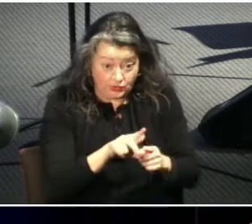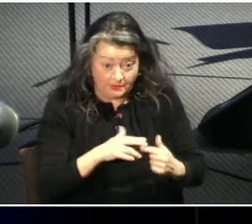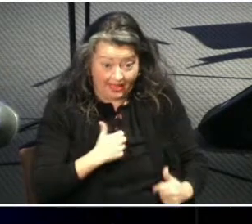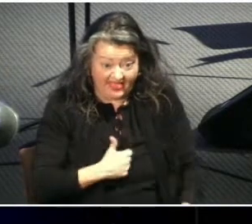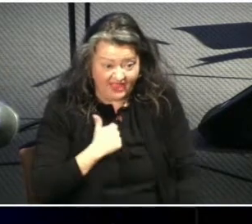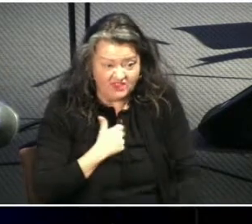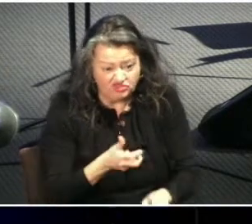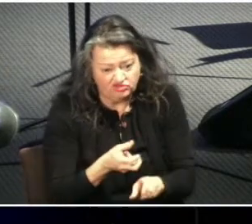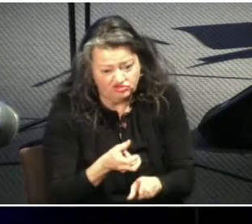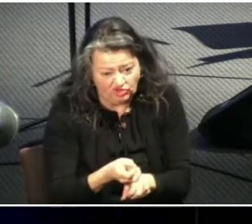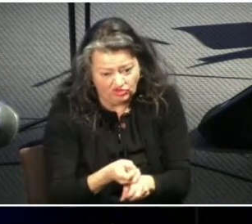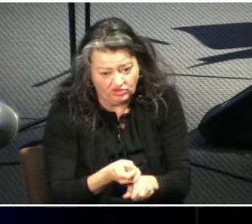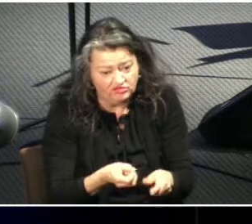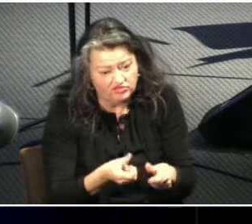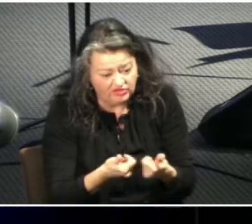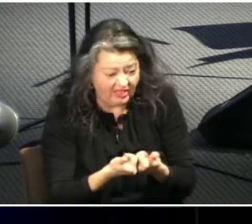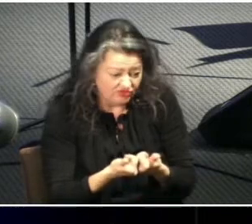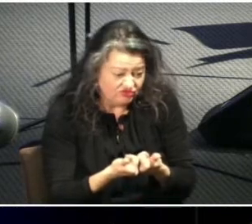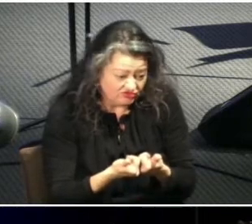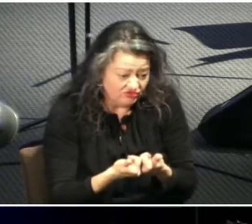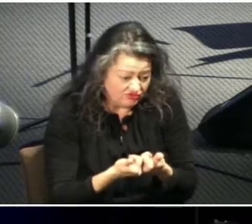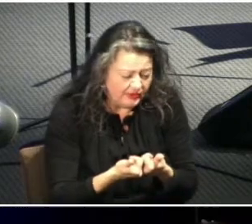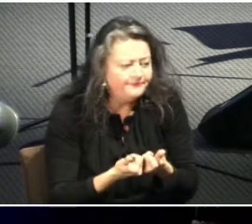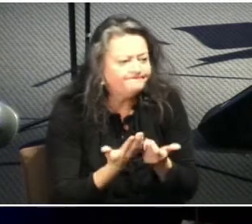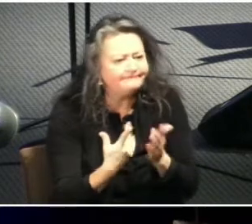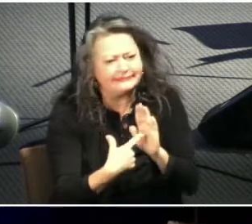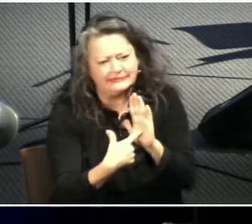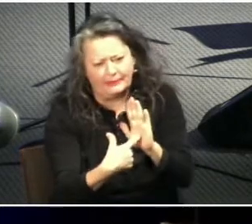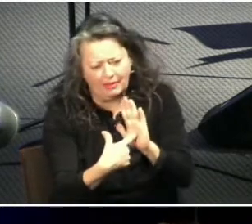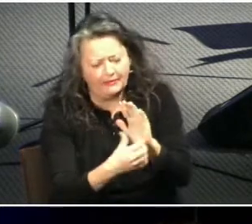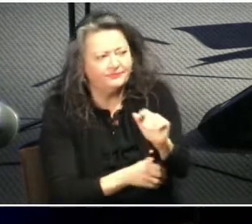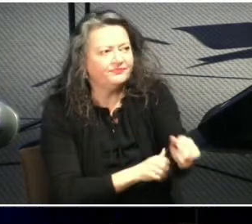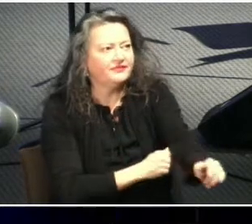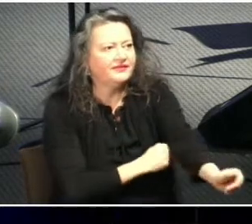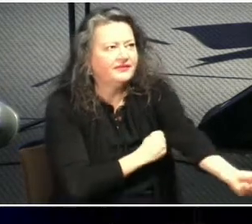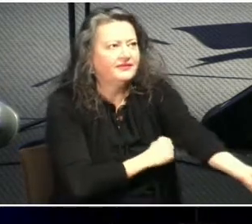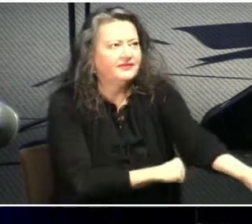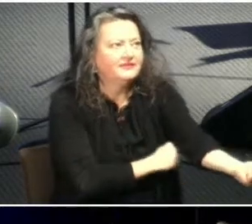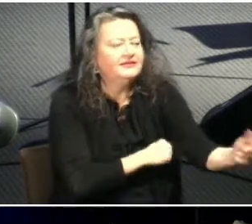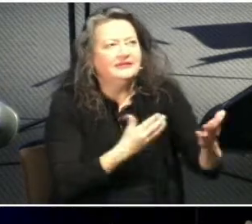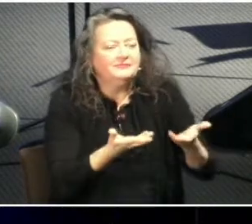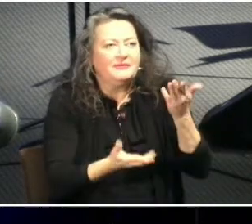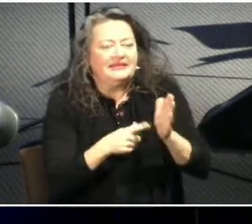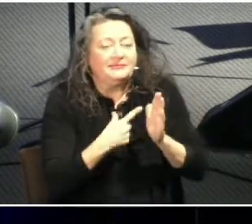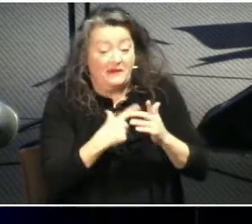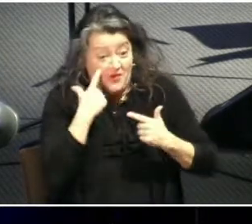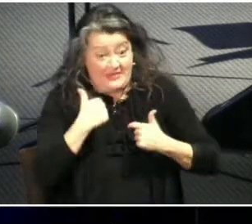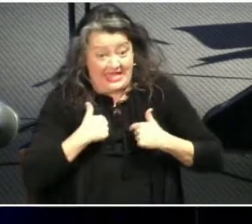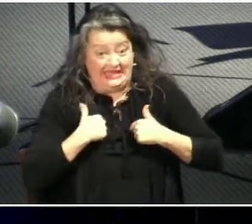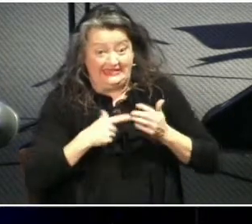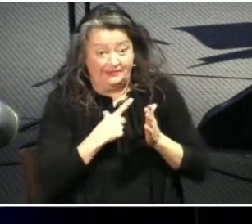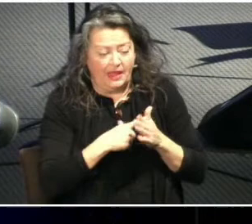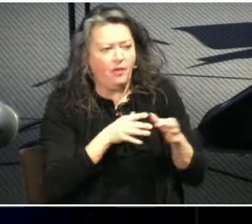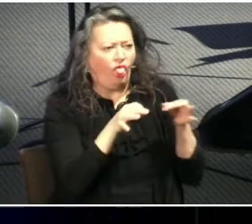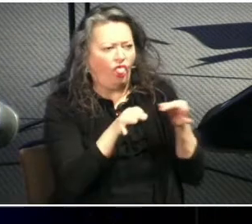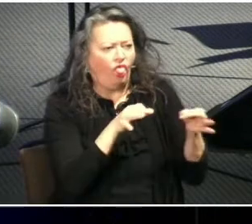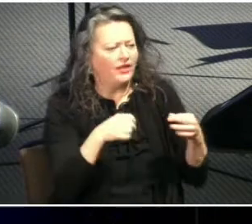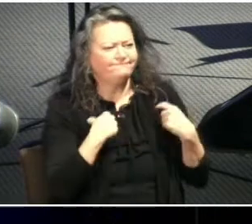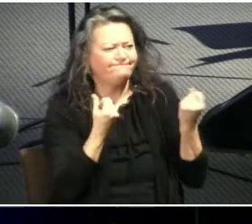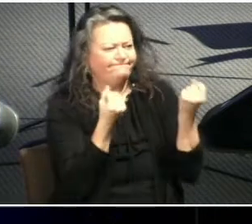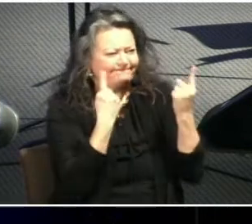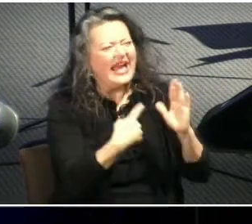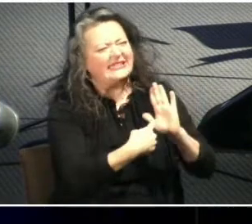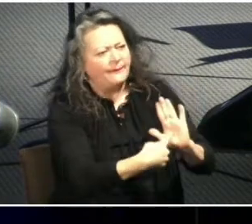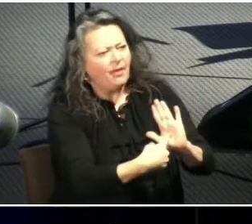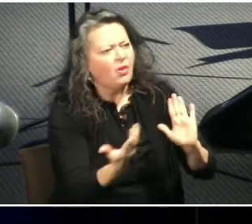so i'll try to give you an example if you're also someone who's like this just doesn't make sense how how do i do this in my life